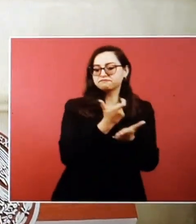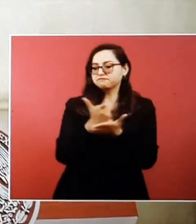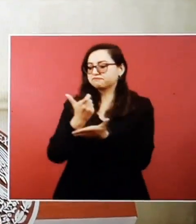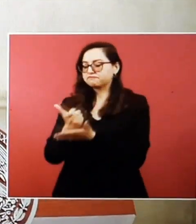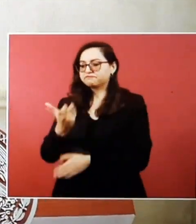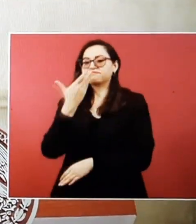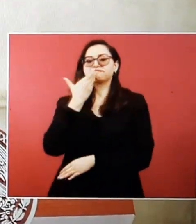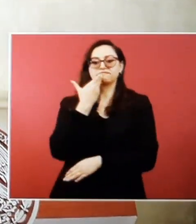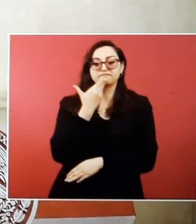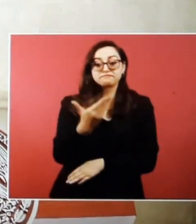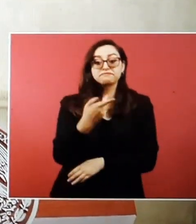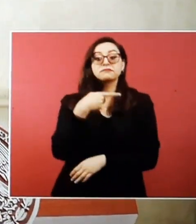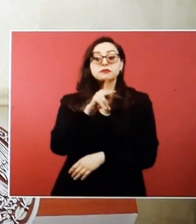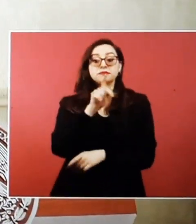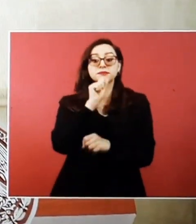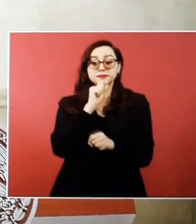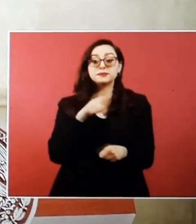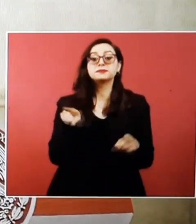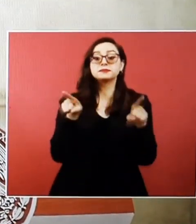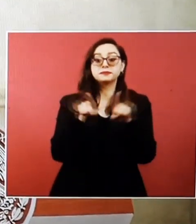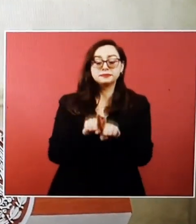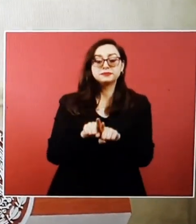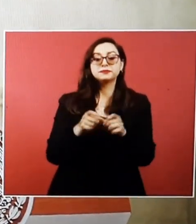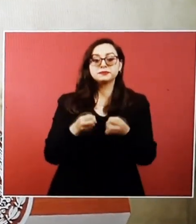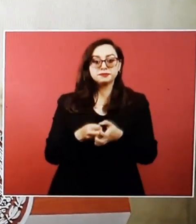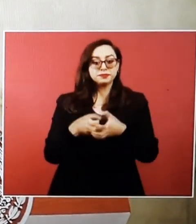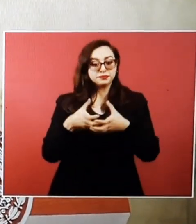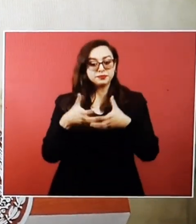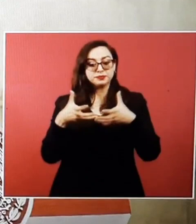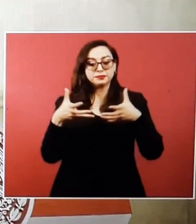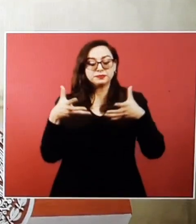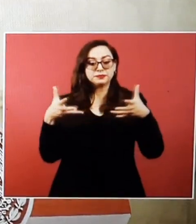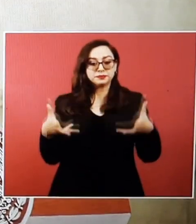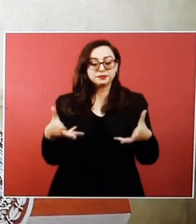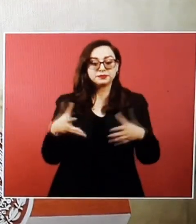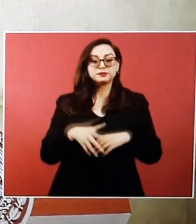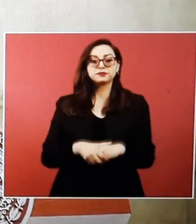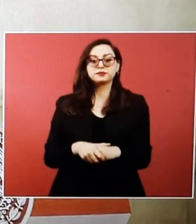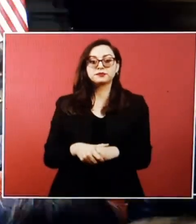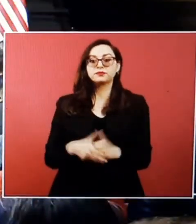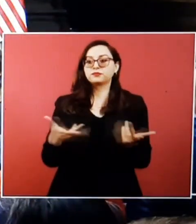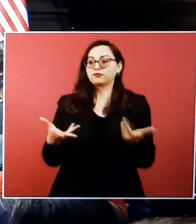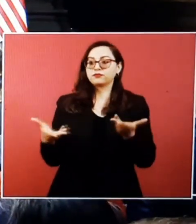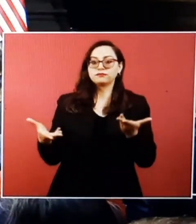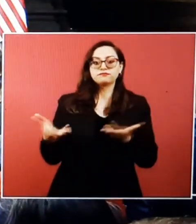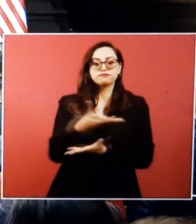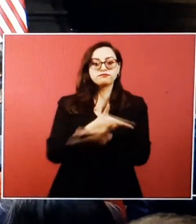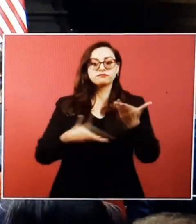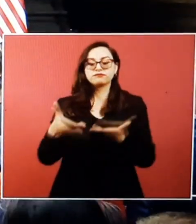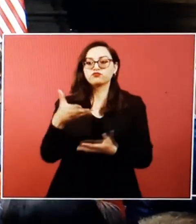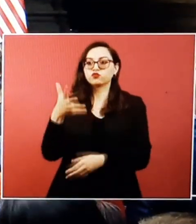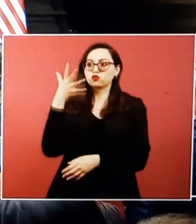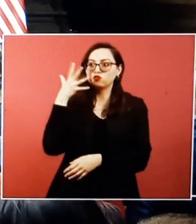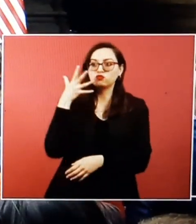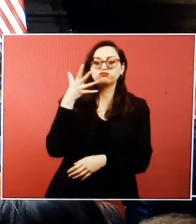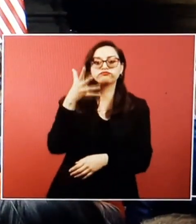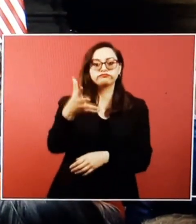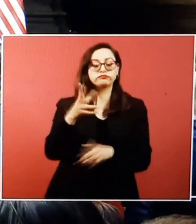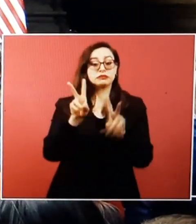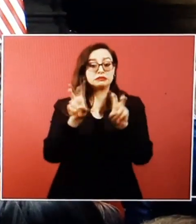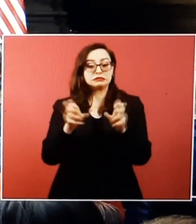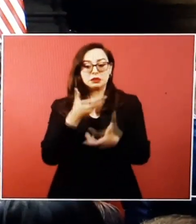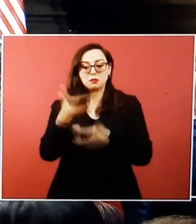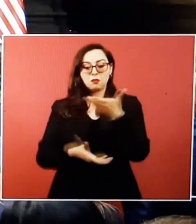Now we're working to a future to strengthen our cooperation on supply chains and critical minerals, so we can